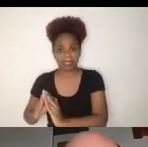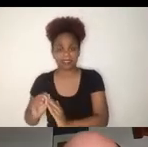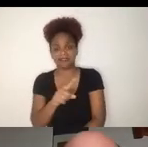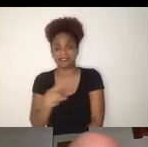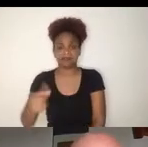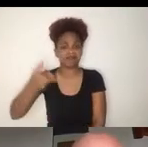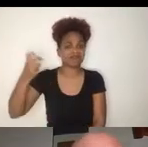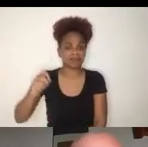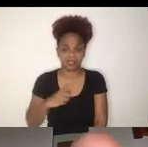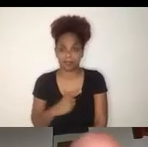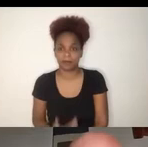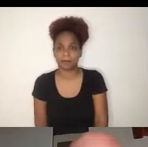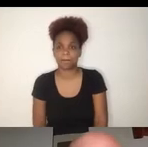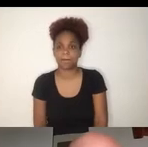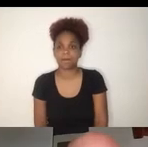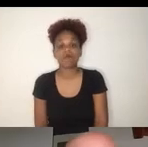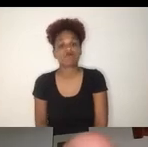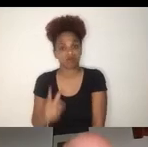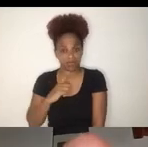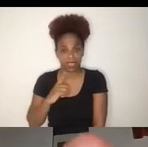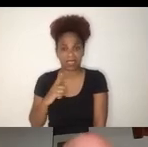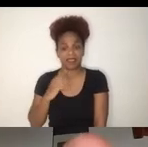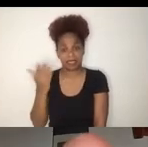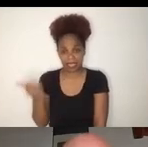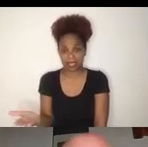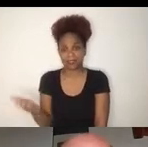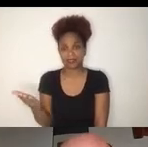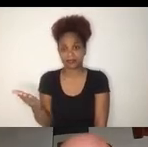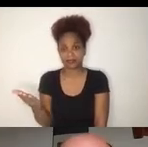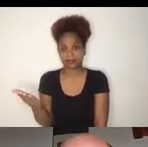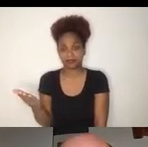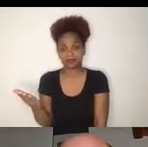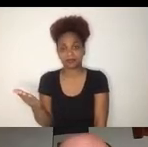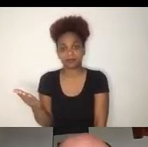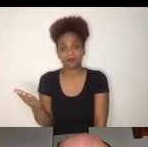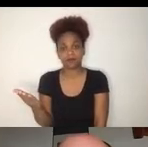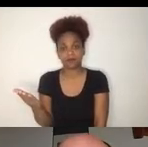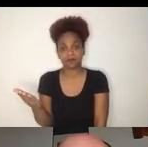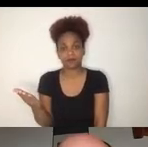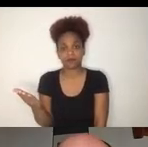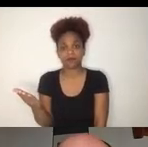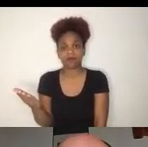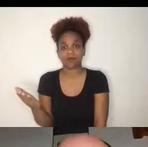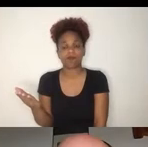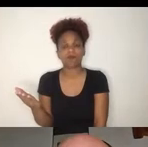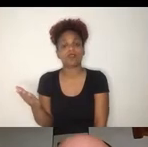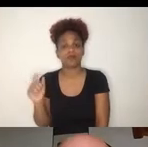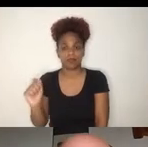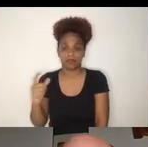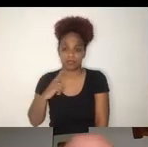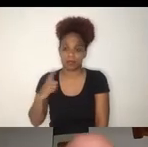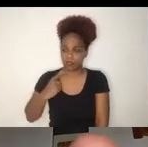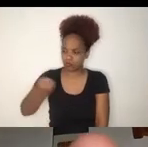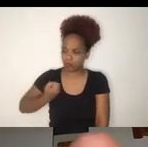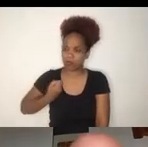cleavage, the enormous spread between students in advantaged schools and students in disadvantaged schools.